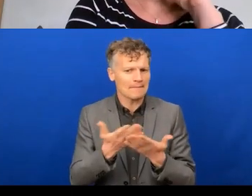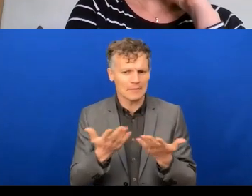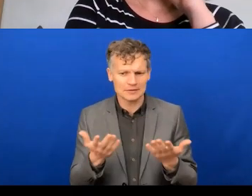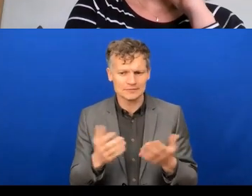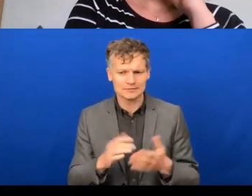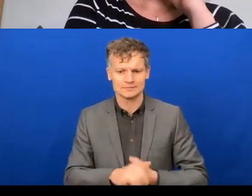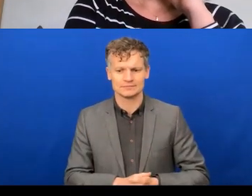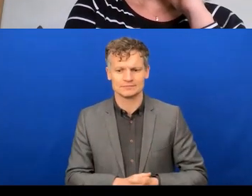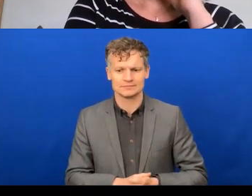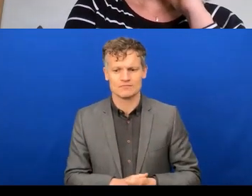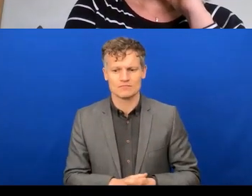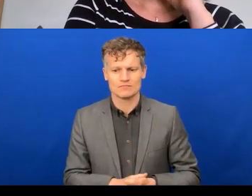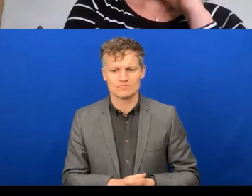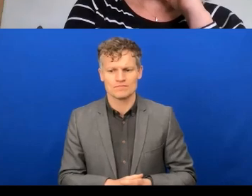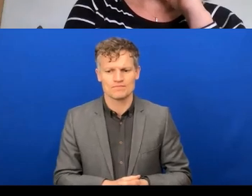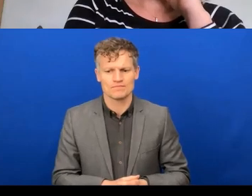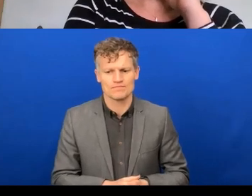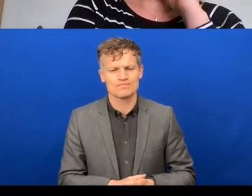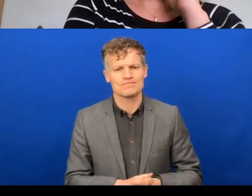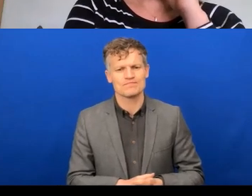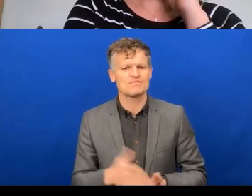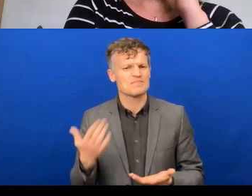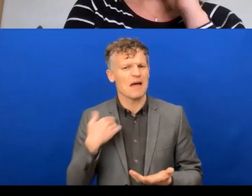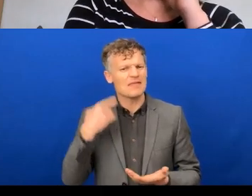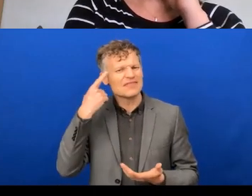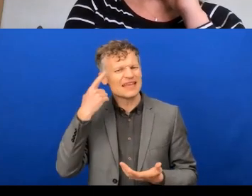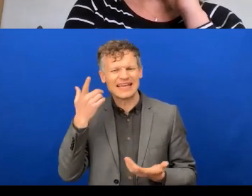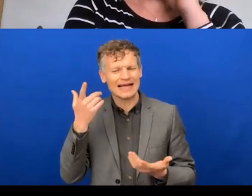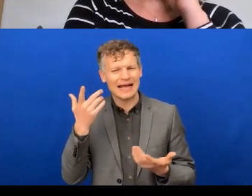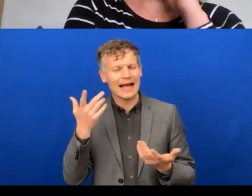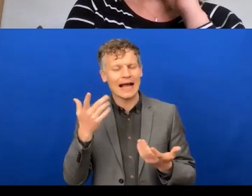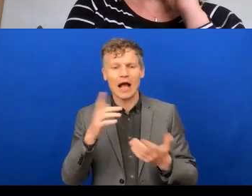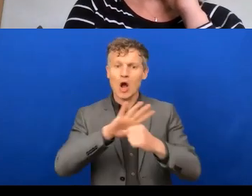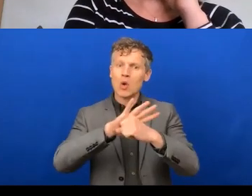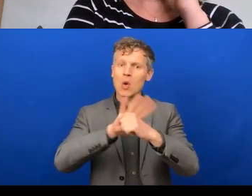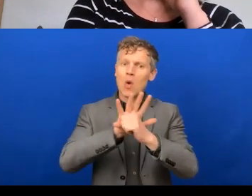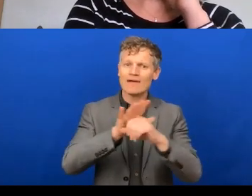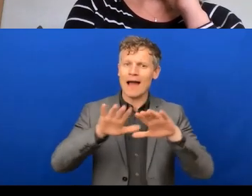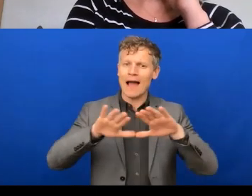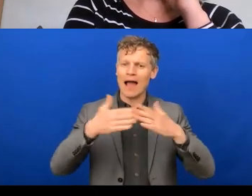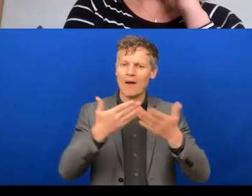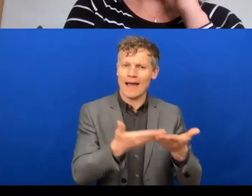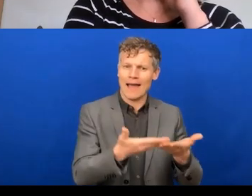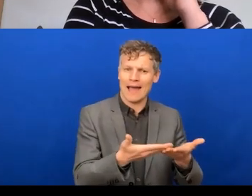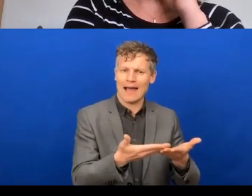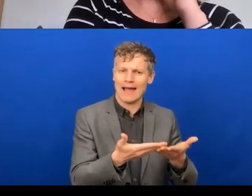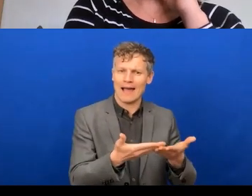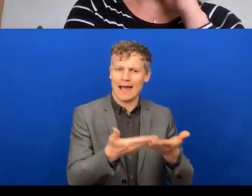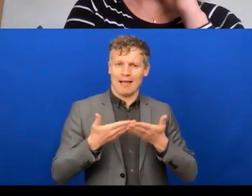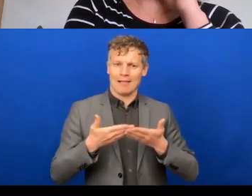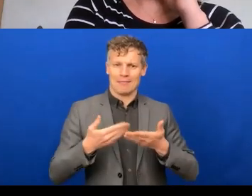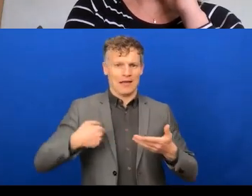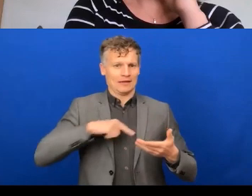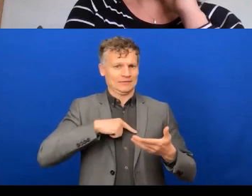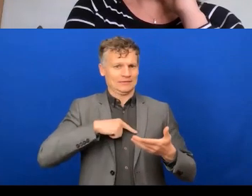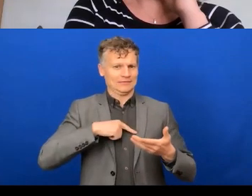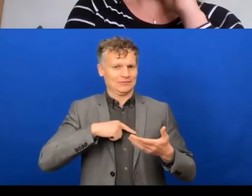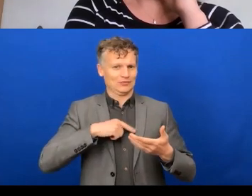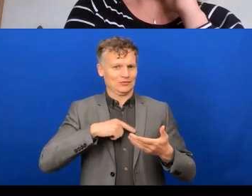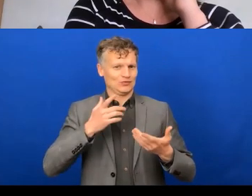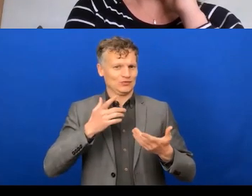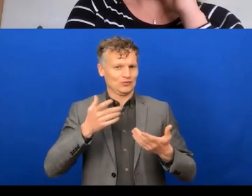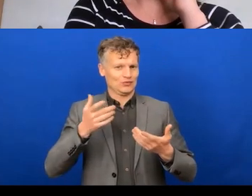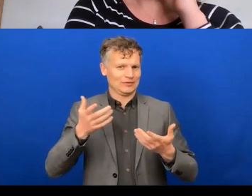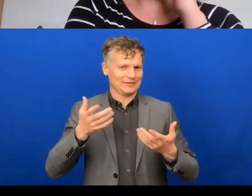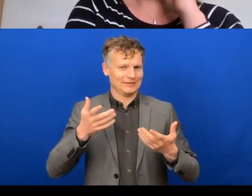COVID-19 for better, more minority inclusion? Nancy, do you want to start? Yeah, I wrote a, I write for Forbes and I wrote